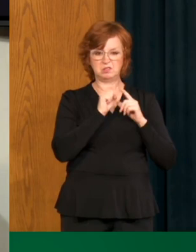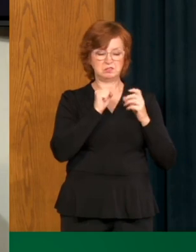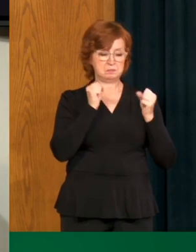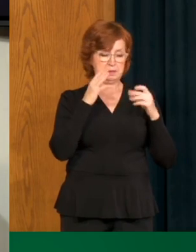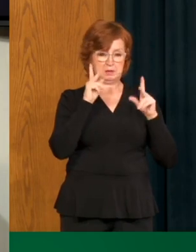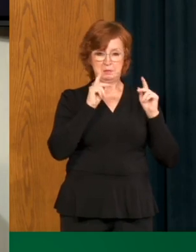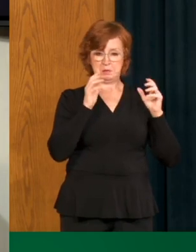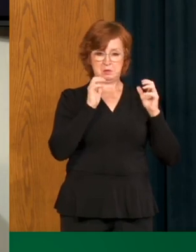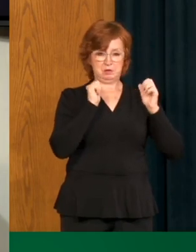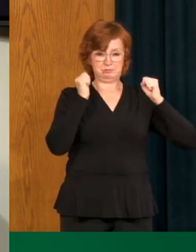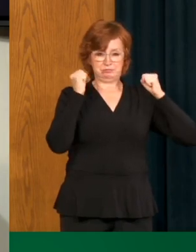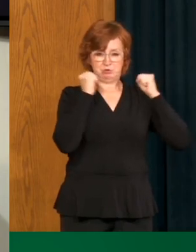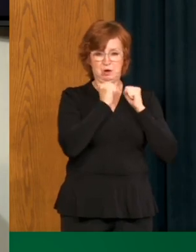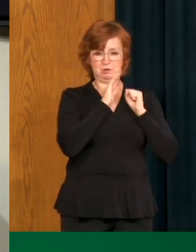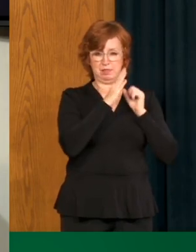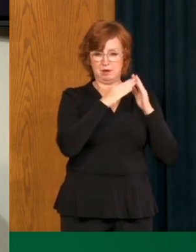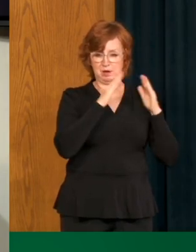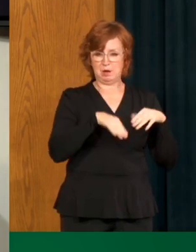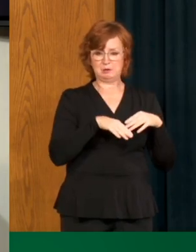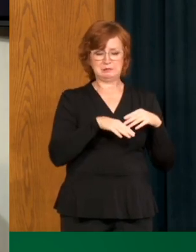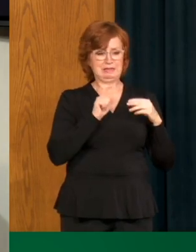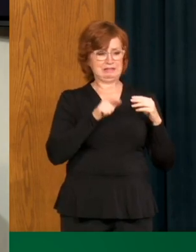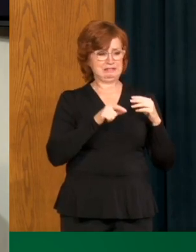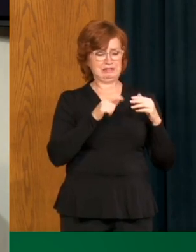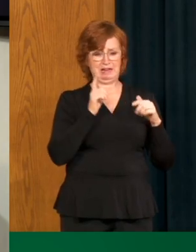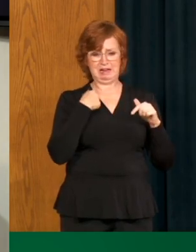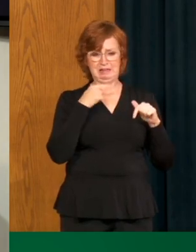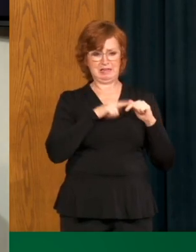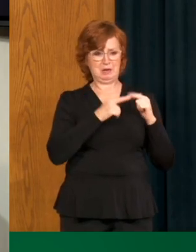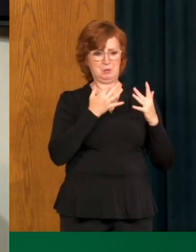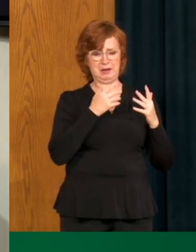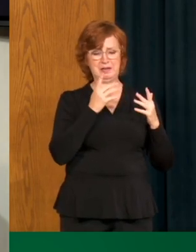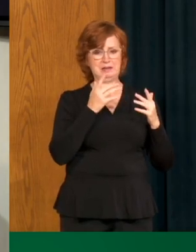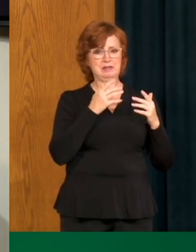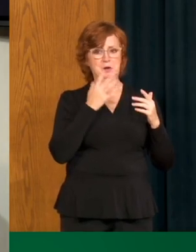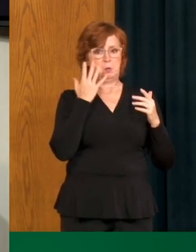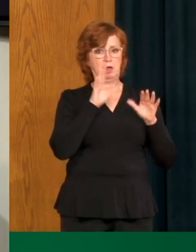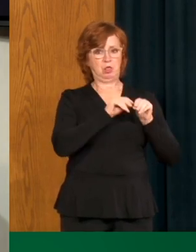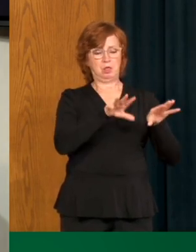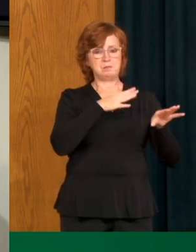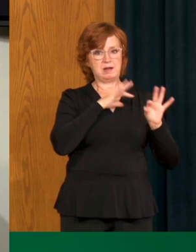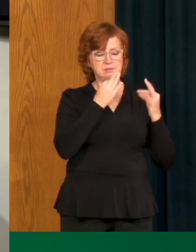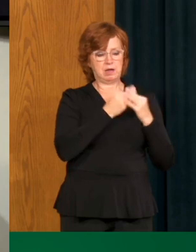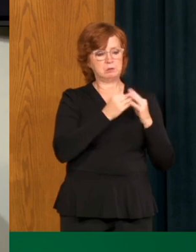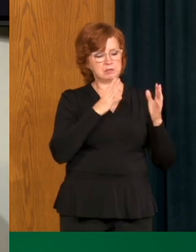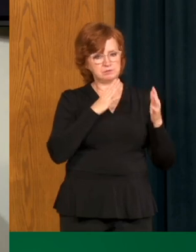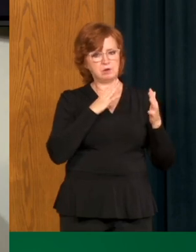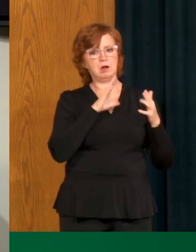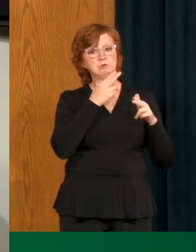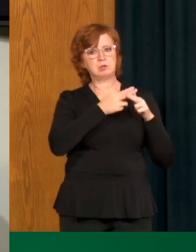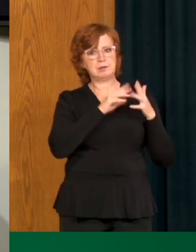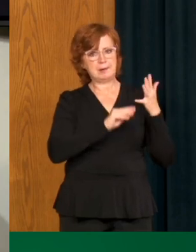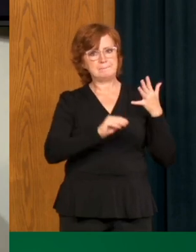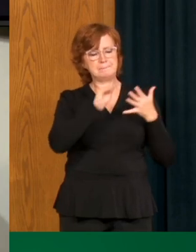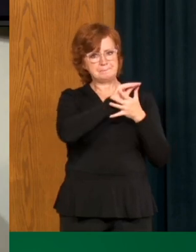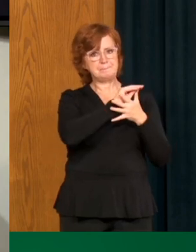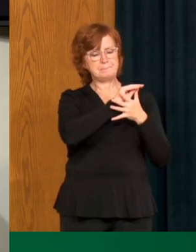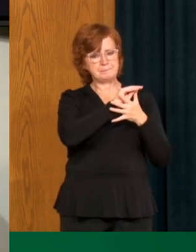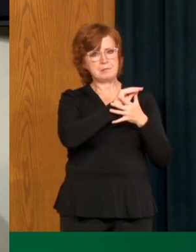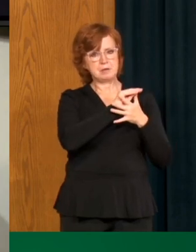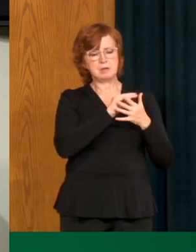prioritize while making sure that everybody who seeks a test does get access to a test in a suitable time. But just to